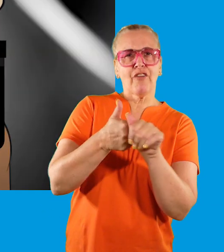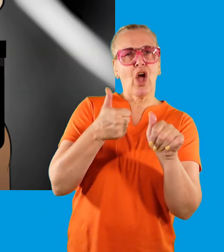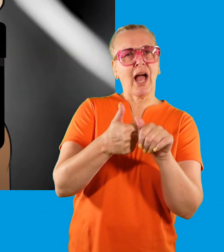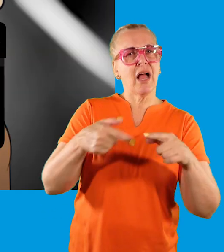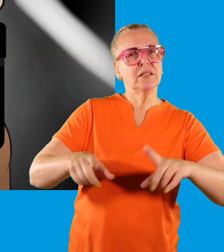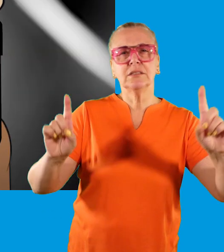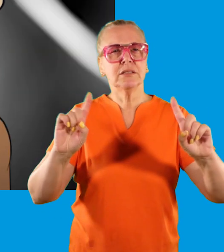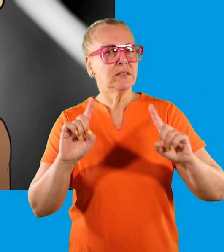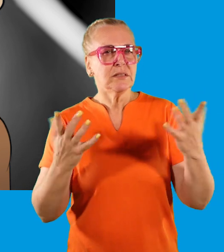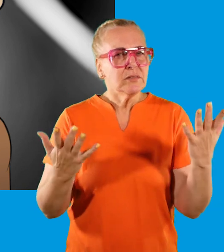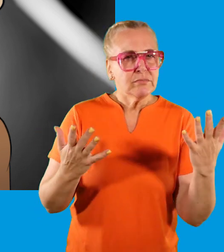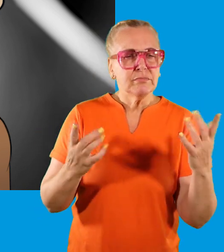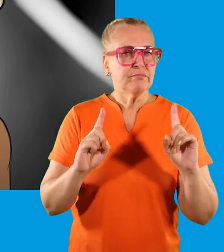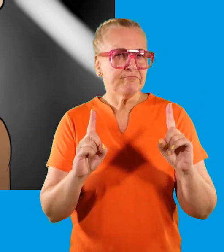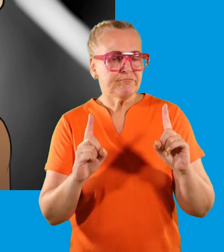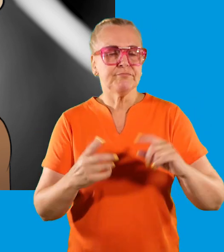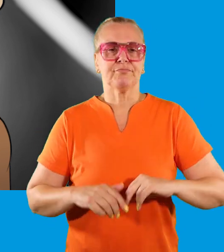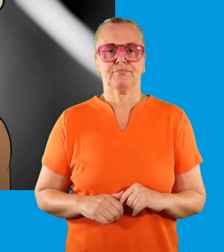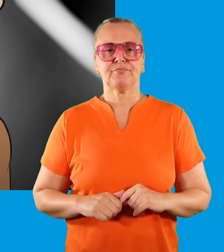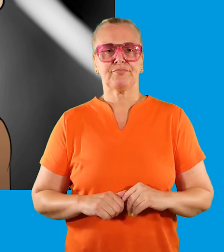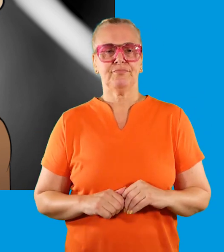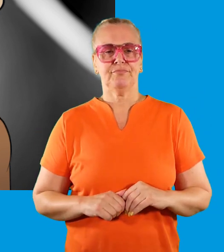What is being an advocate?